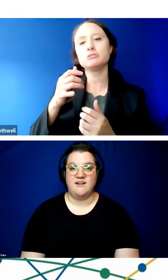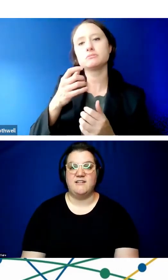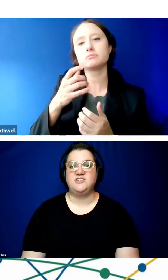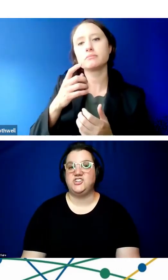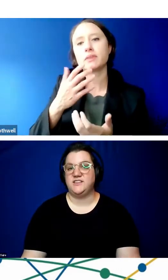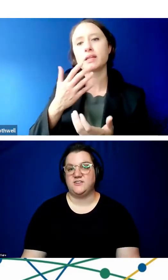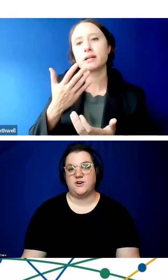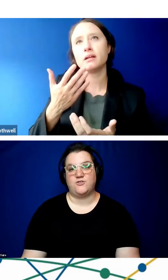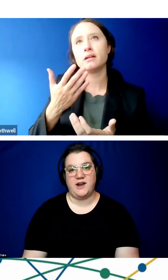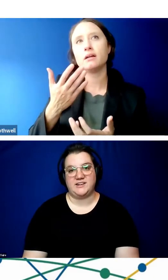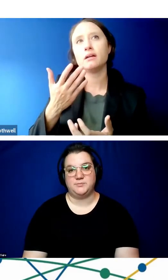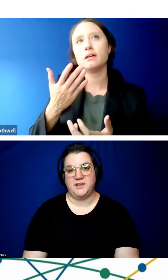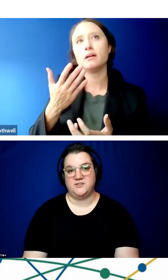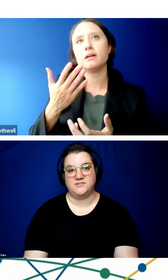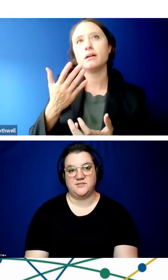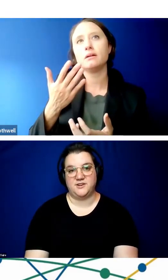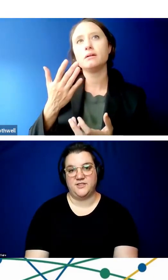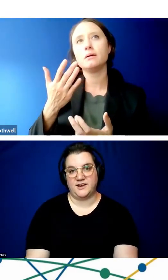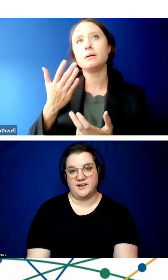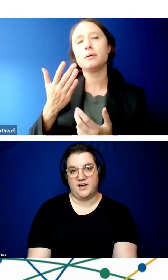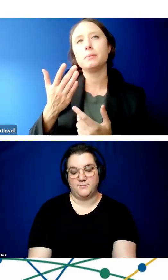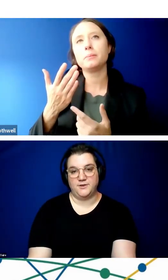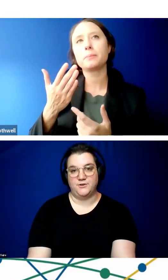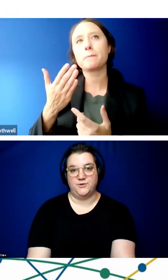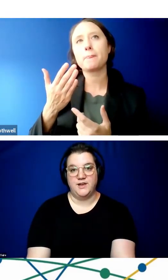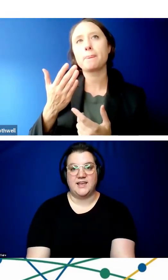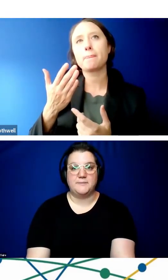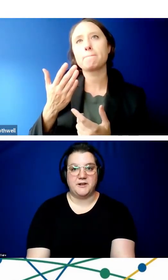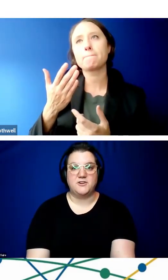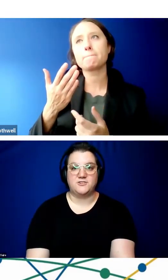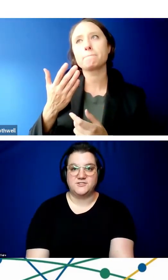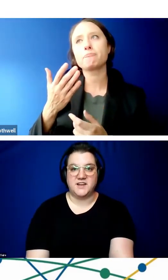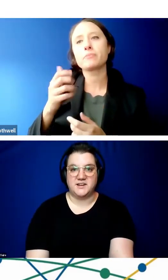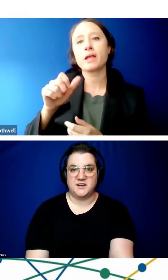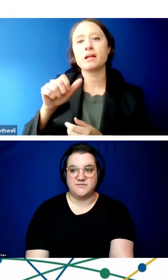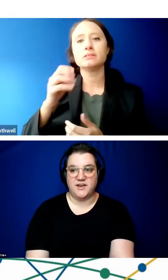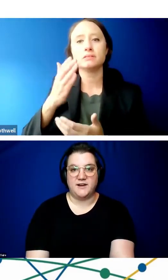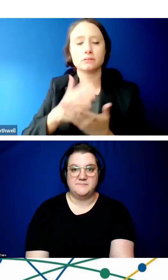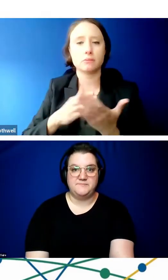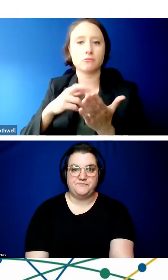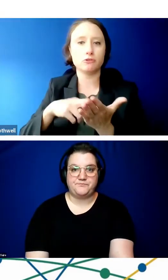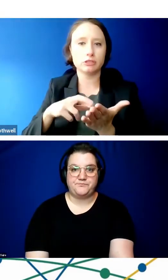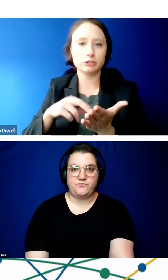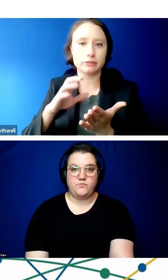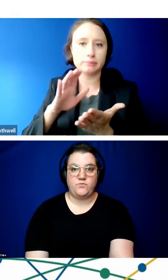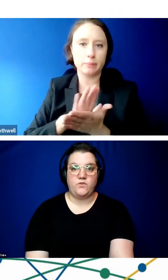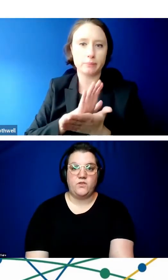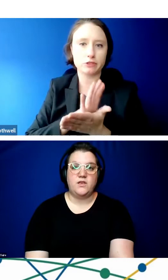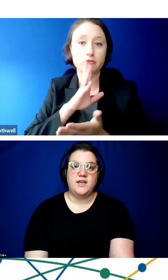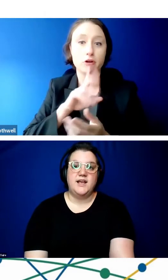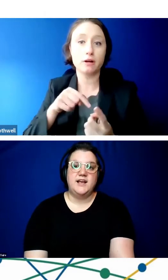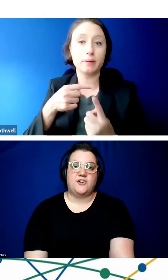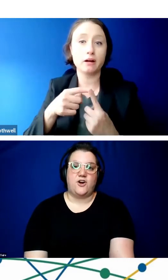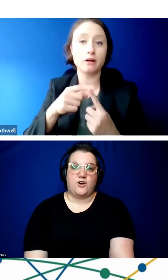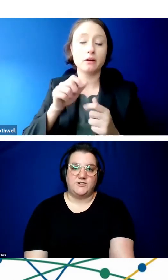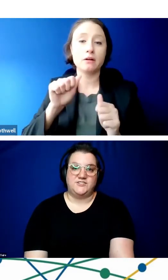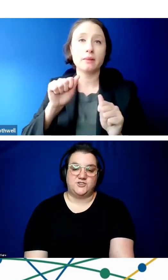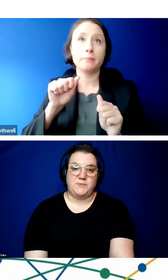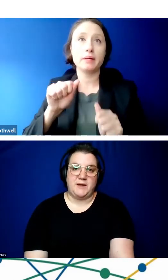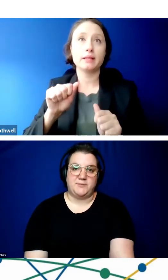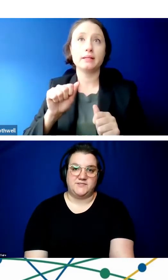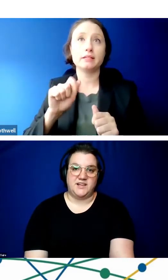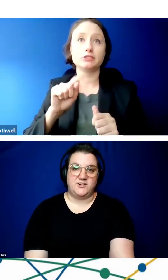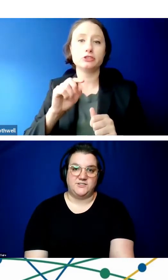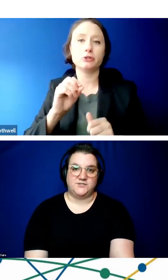use technology. There are great explainers out there that can help you get a better understanding of that. There are